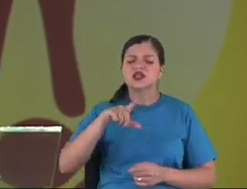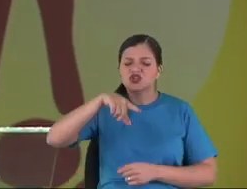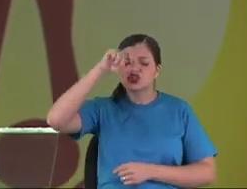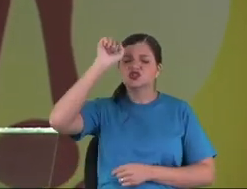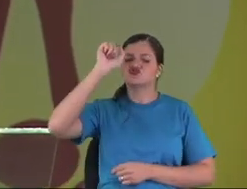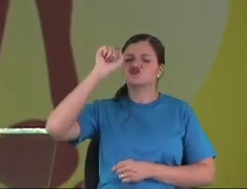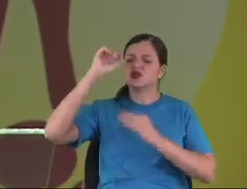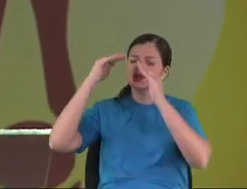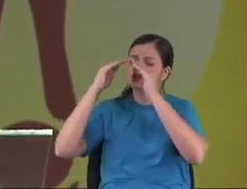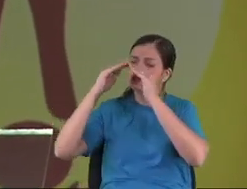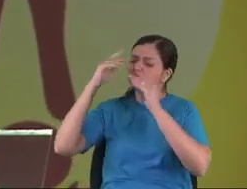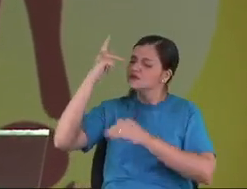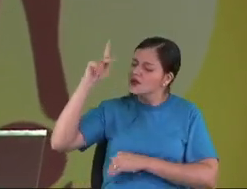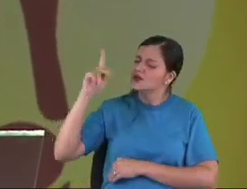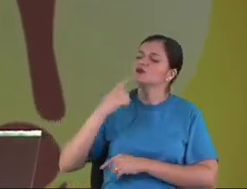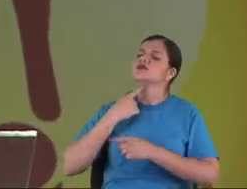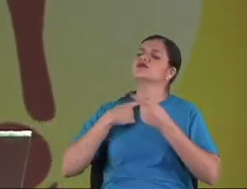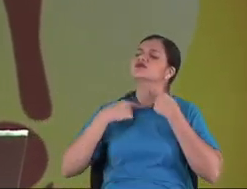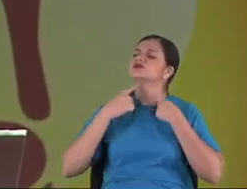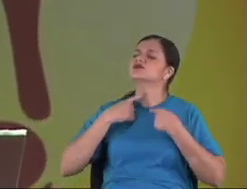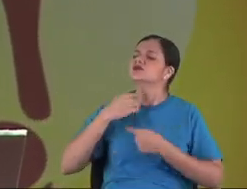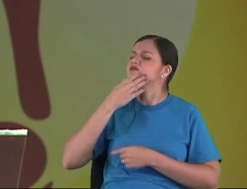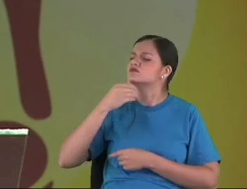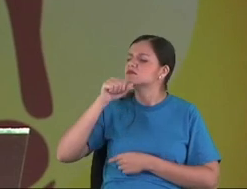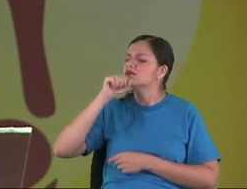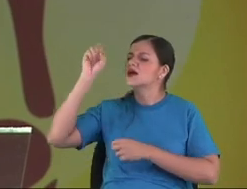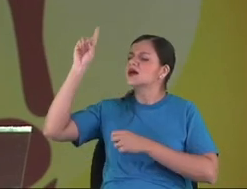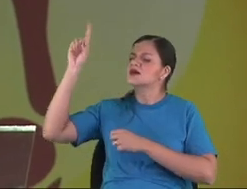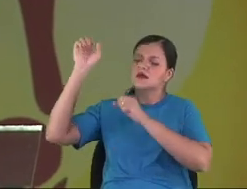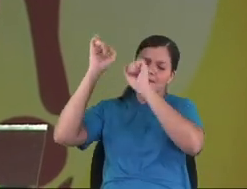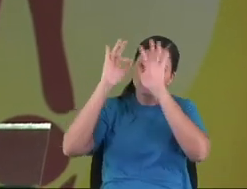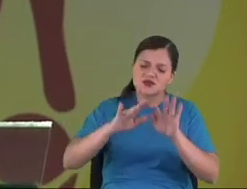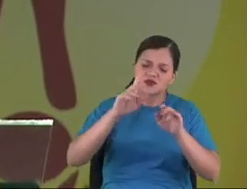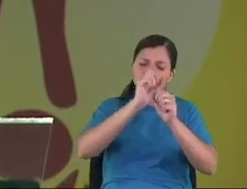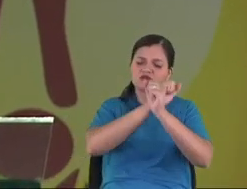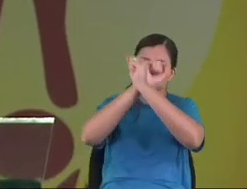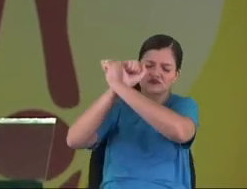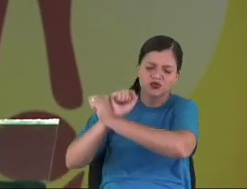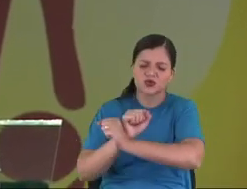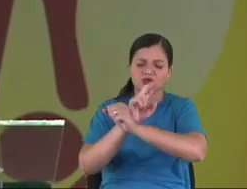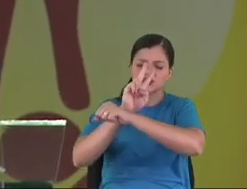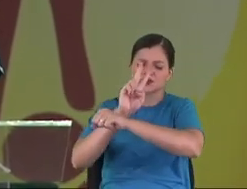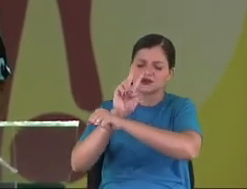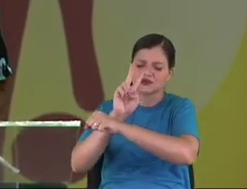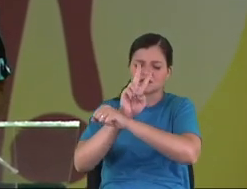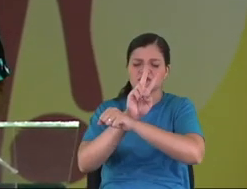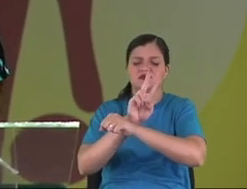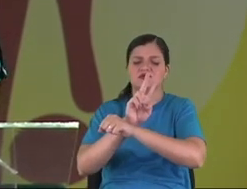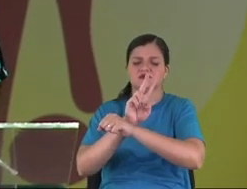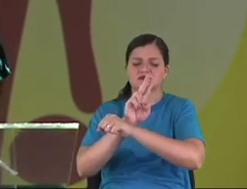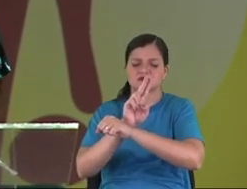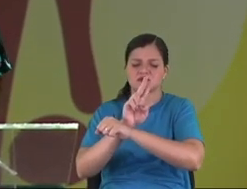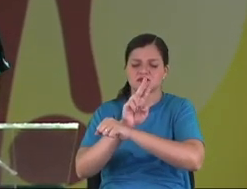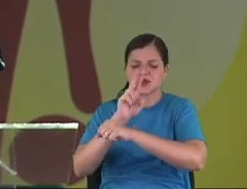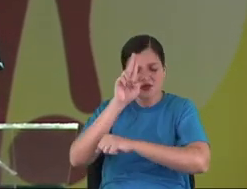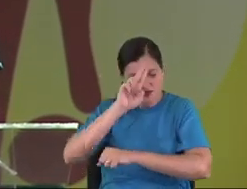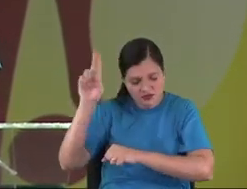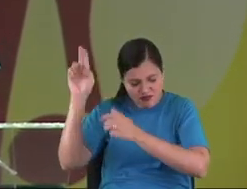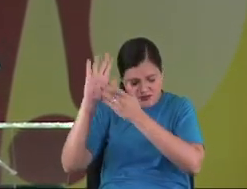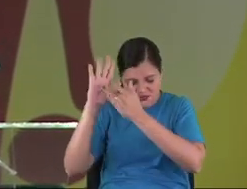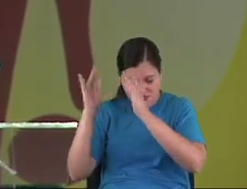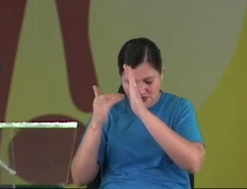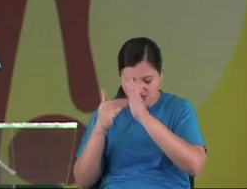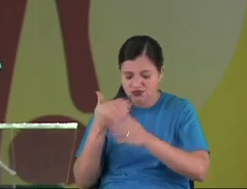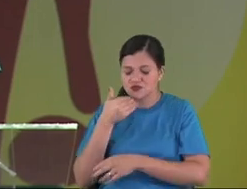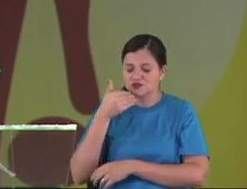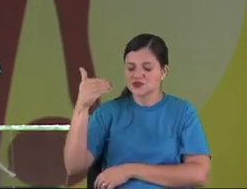who is your wish, God. Bless them, protect them, guard them, guard them. In Jesus' name we